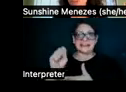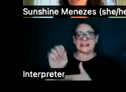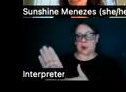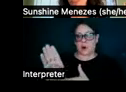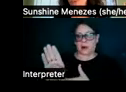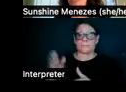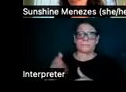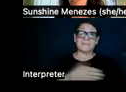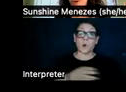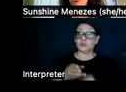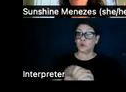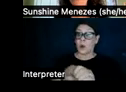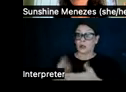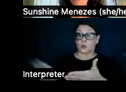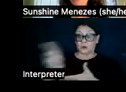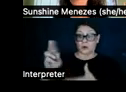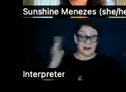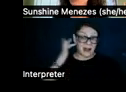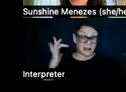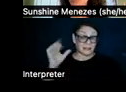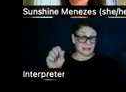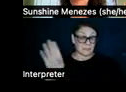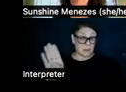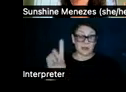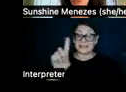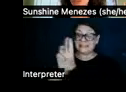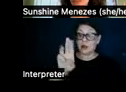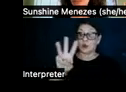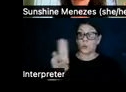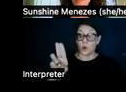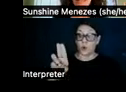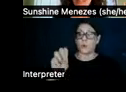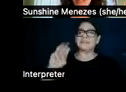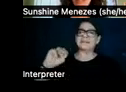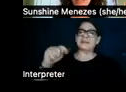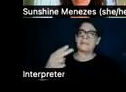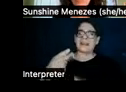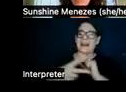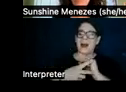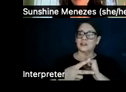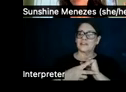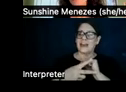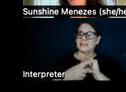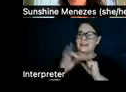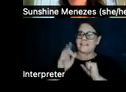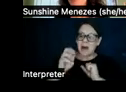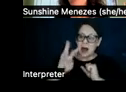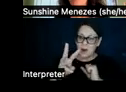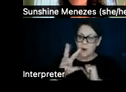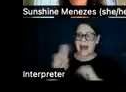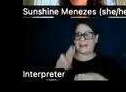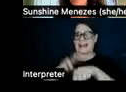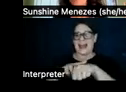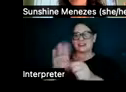University of California, Santa Barbara, Dr. Wu was a Smith Conservation Fellow at the Nature Conservancy and the National Center